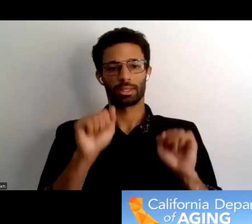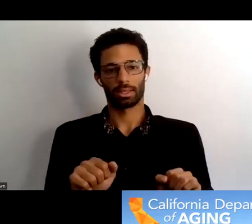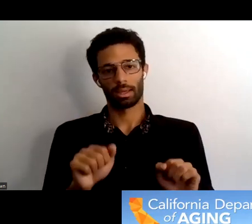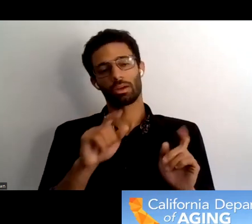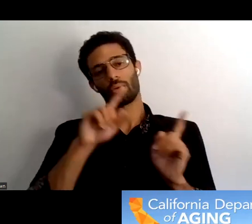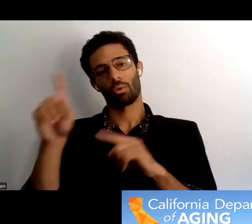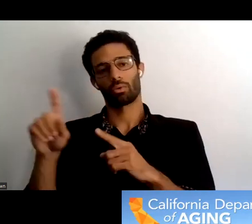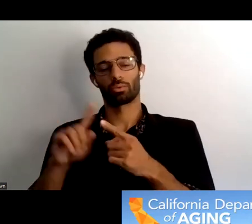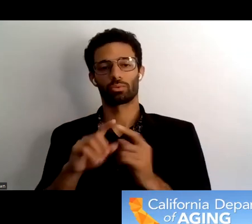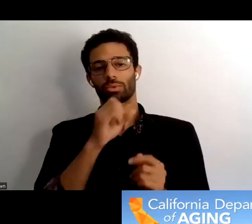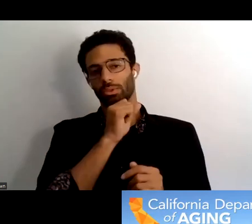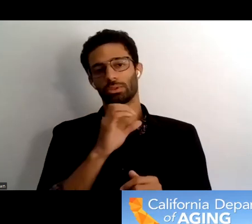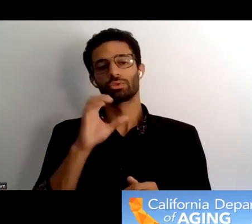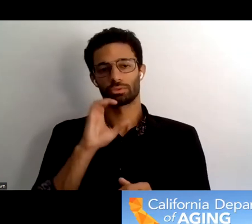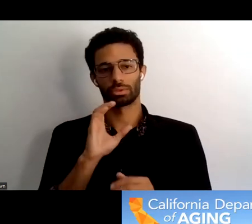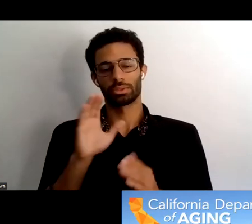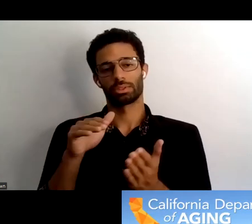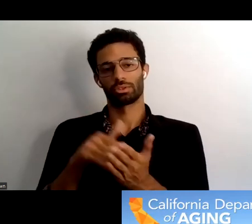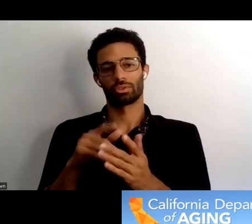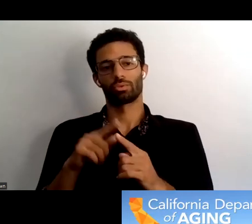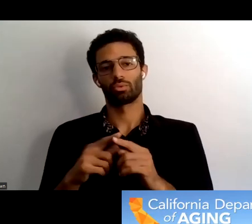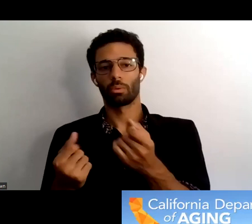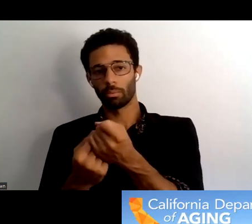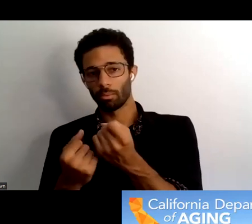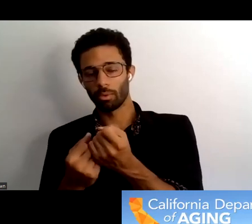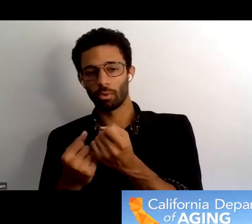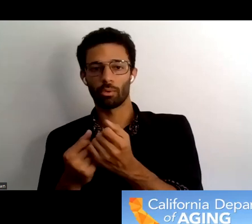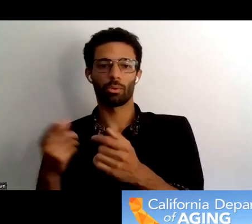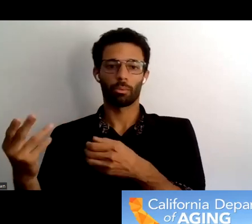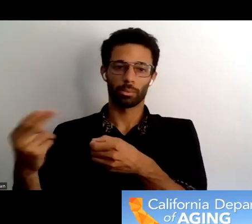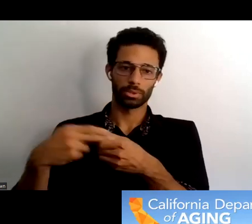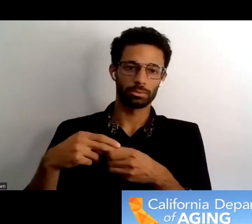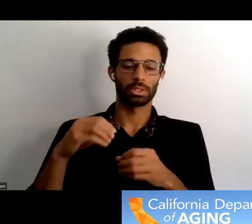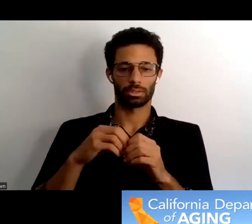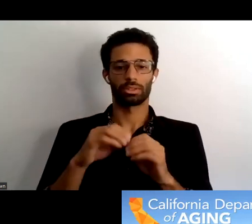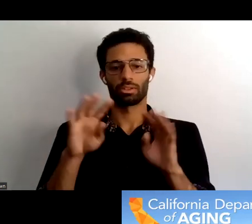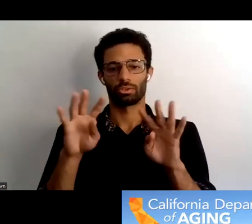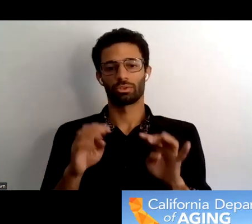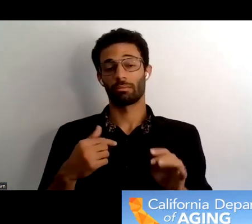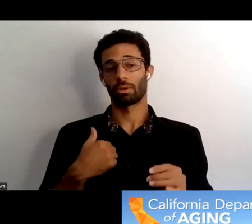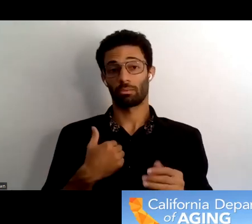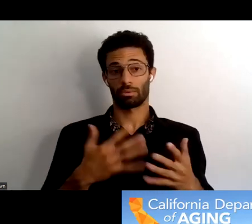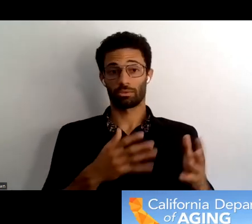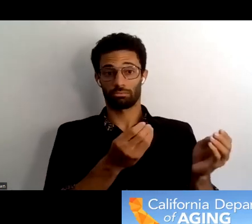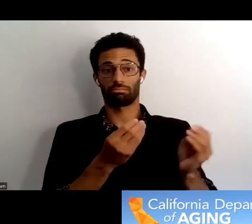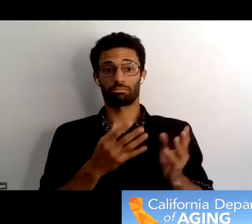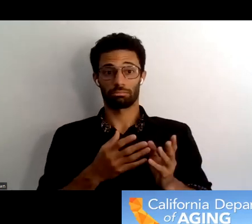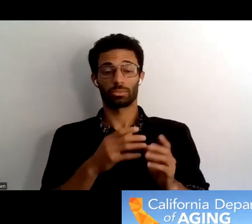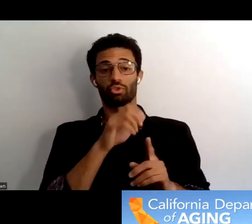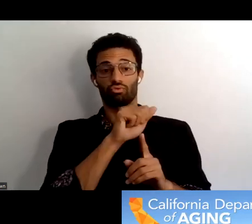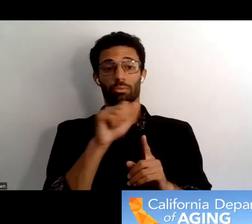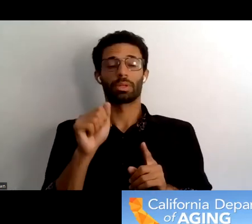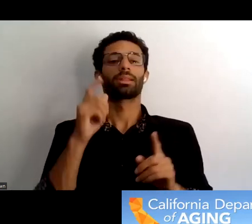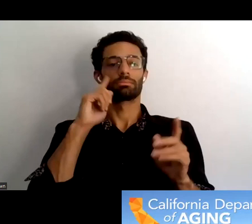to um promote that open participation in the survey we have been notified that some of the triple a's do intend to do